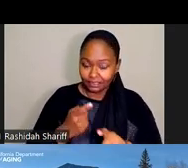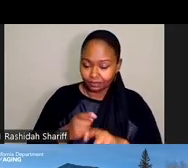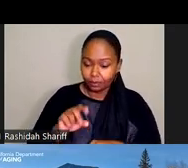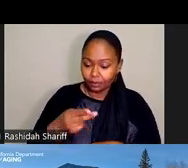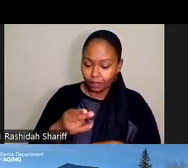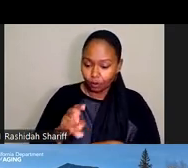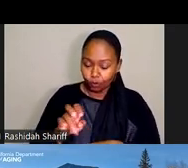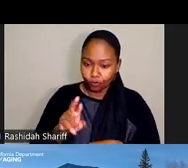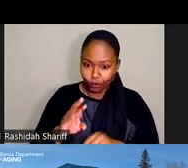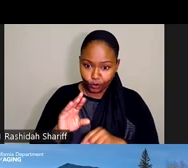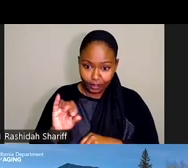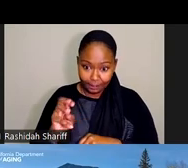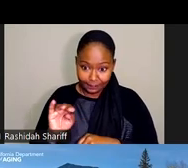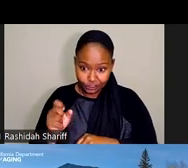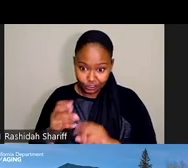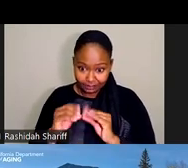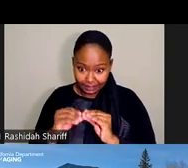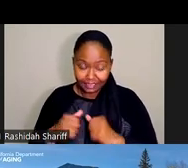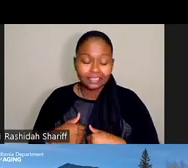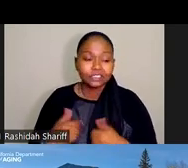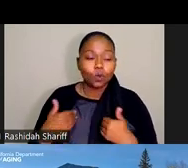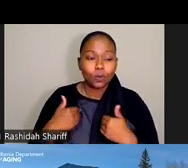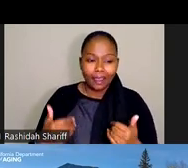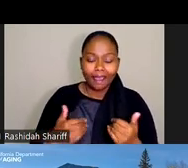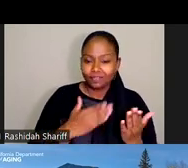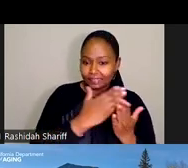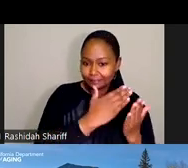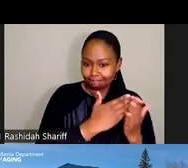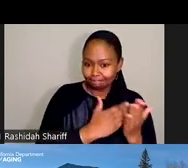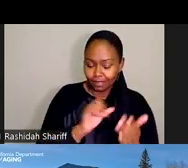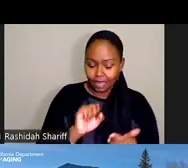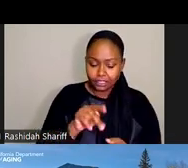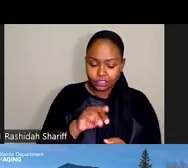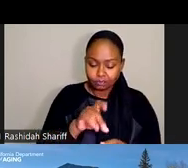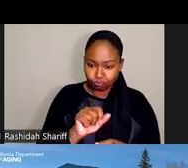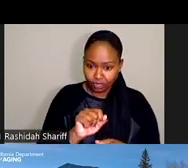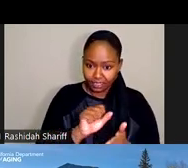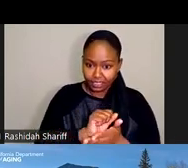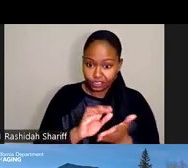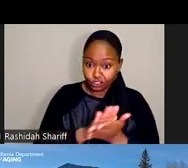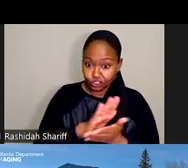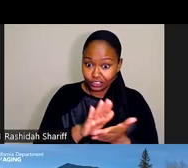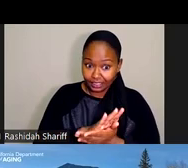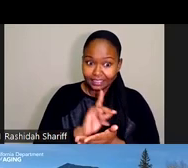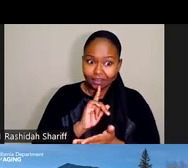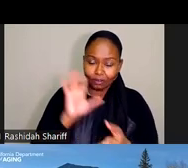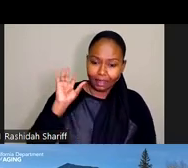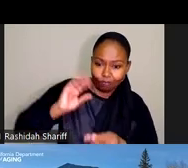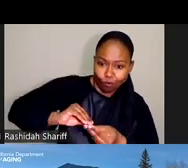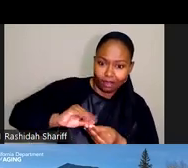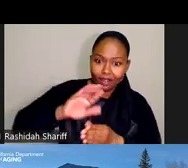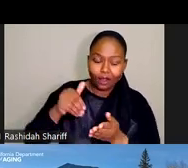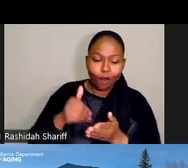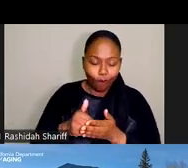was the spreadsheet that we developed that quantifies the investments to date through June